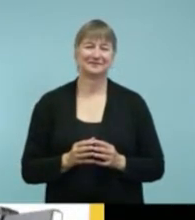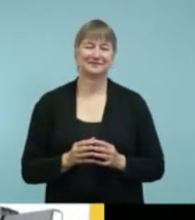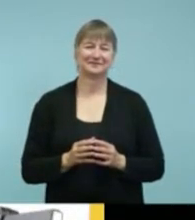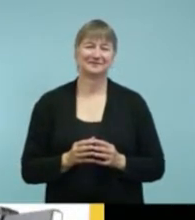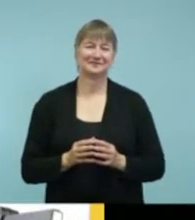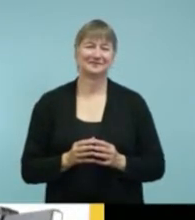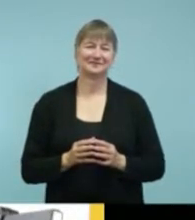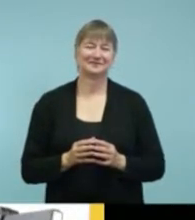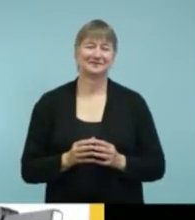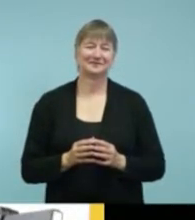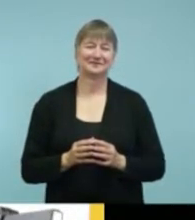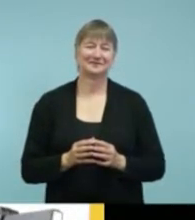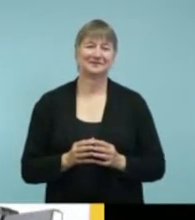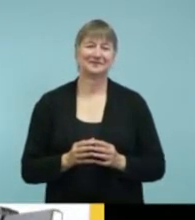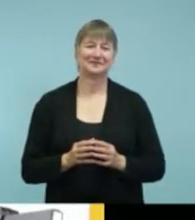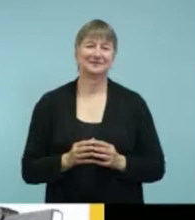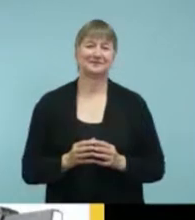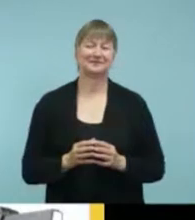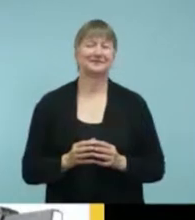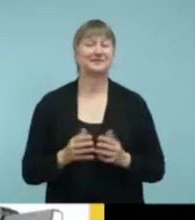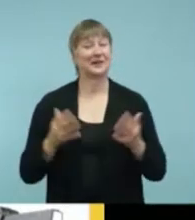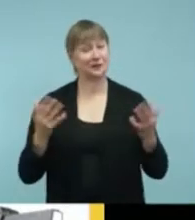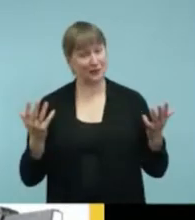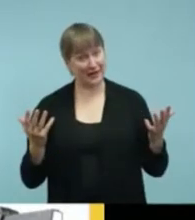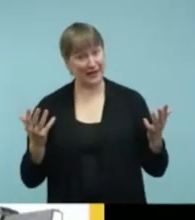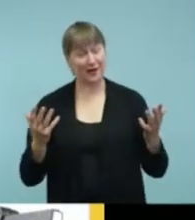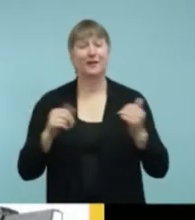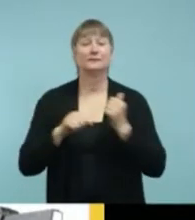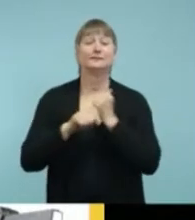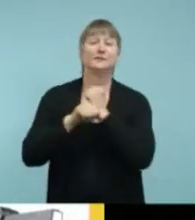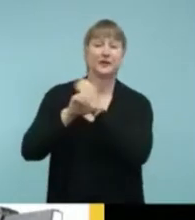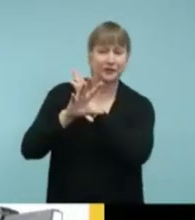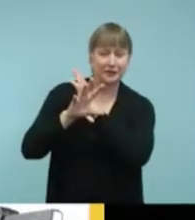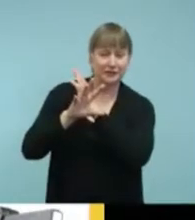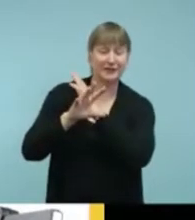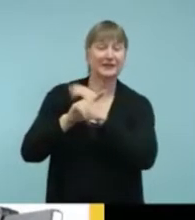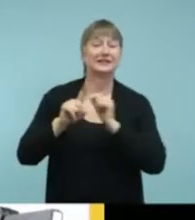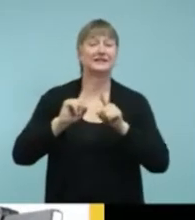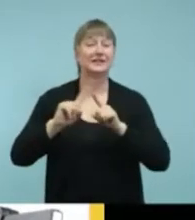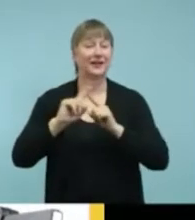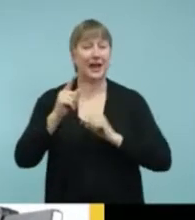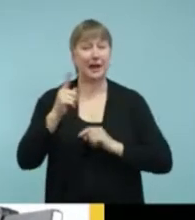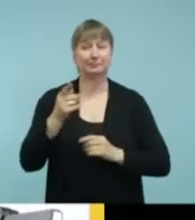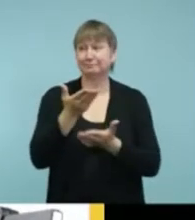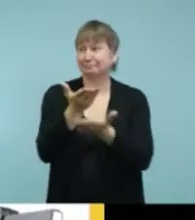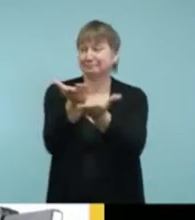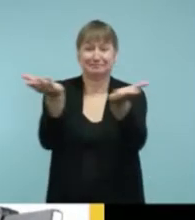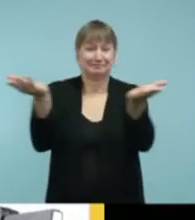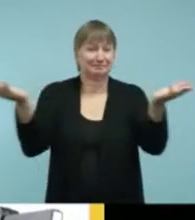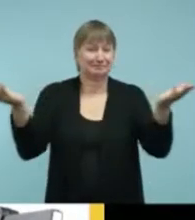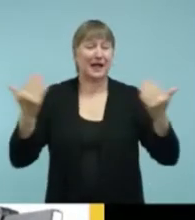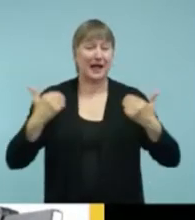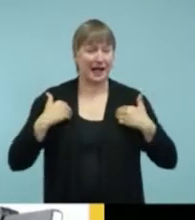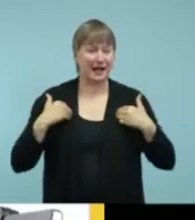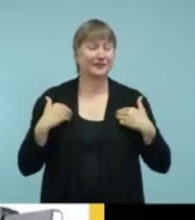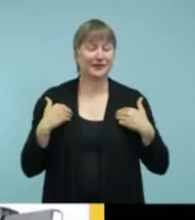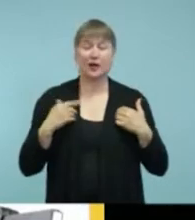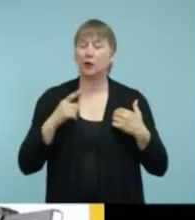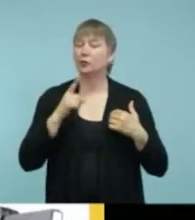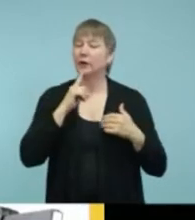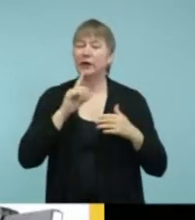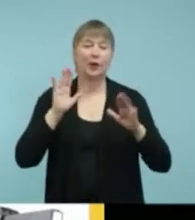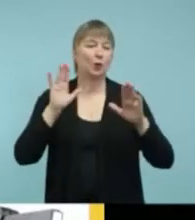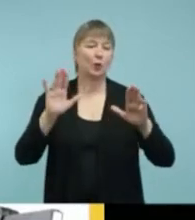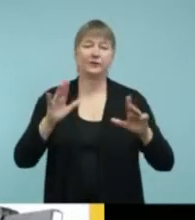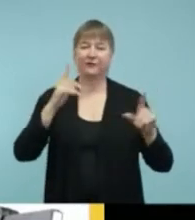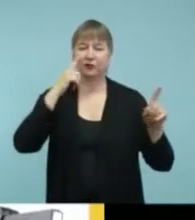So, of course, we now have video phones and apps that are out there. And this has been wonderful for me